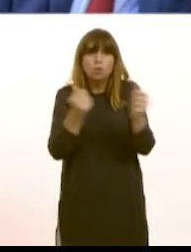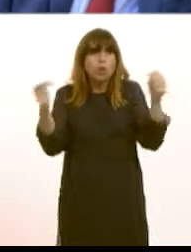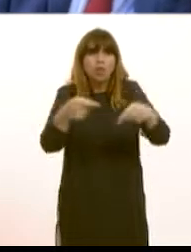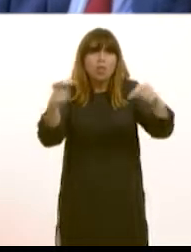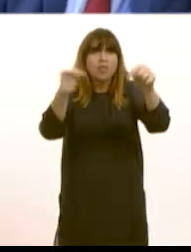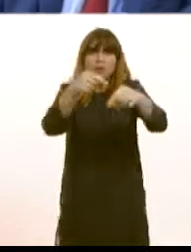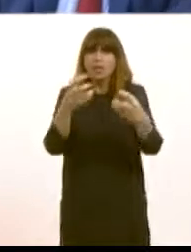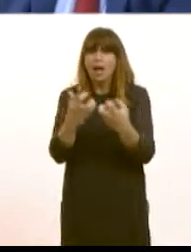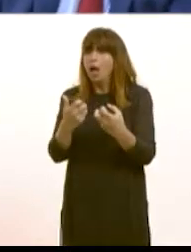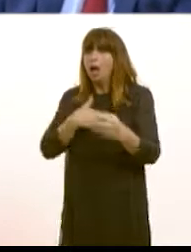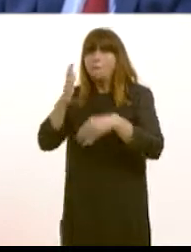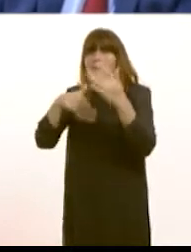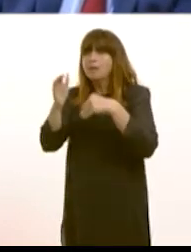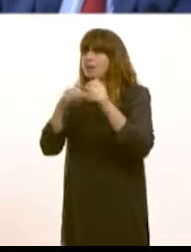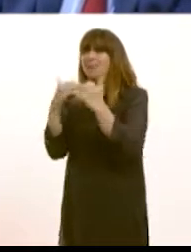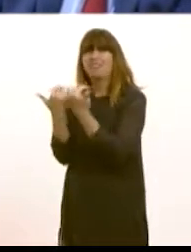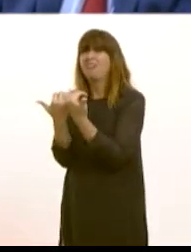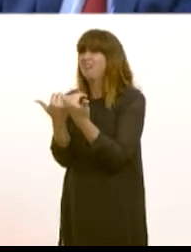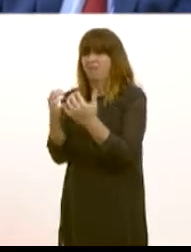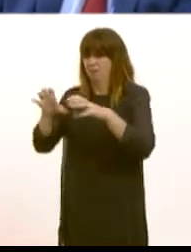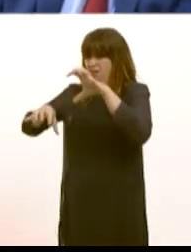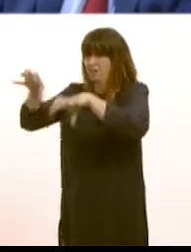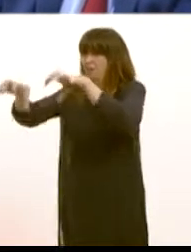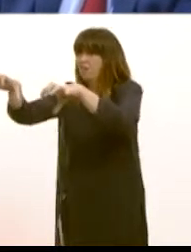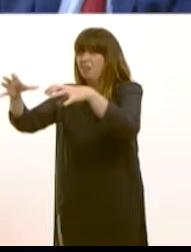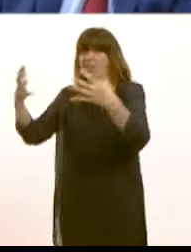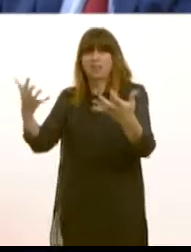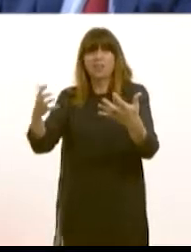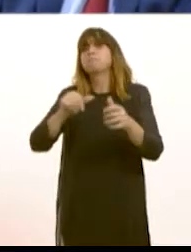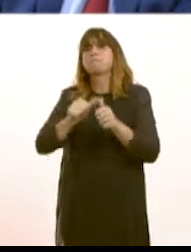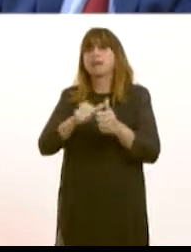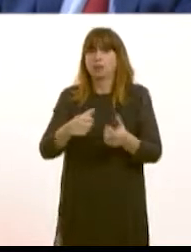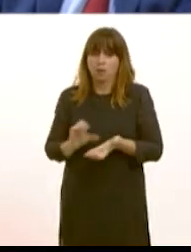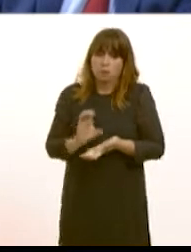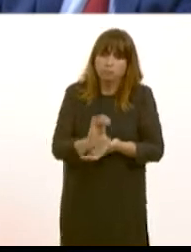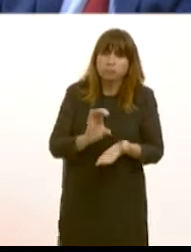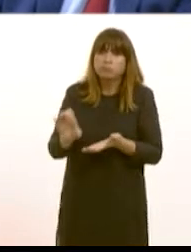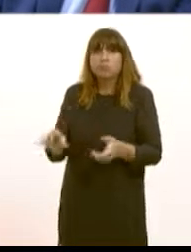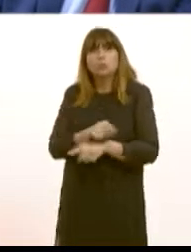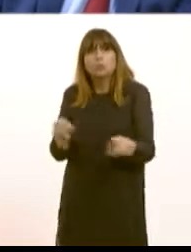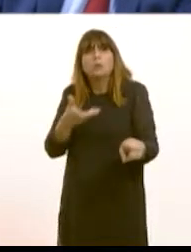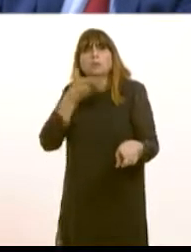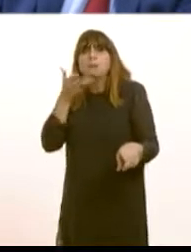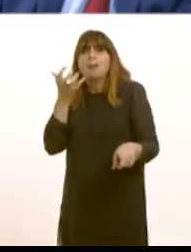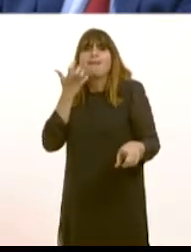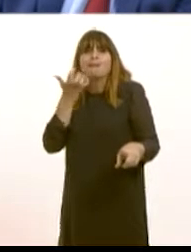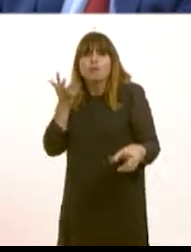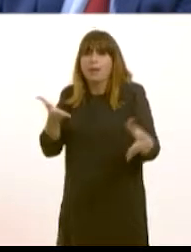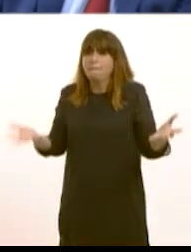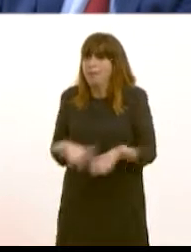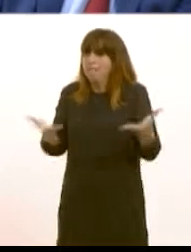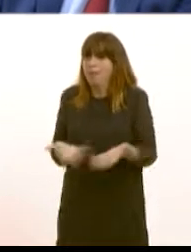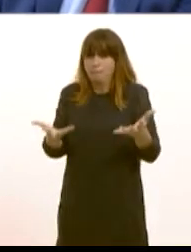budgets. It's better to look at investing in grassroots sport. Yes, in building up infrastructure, that much is